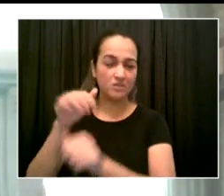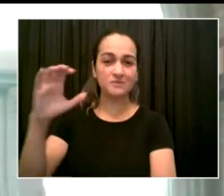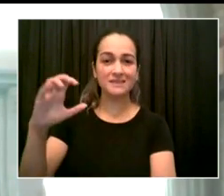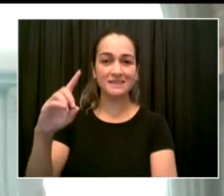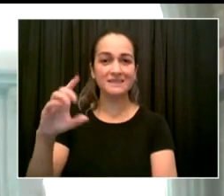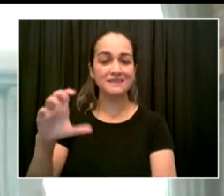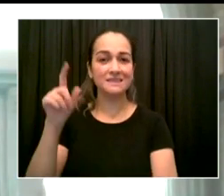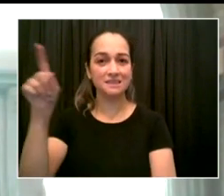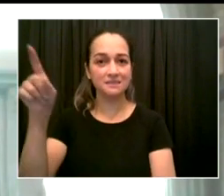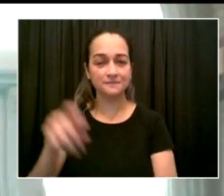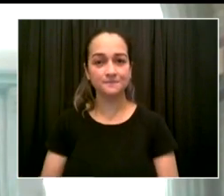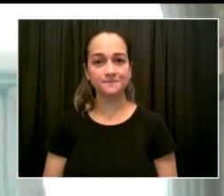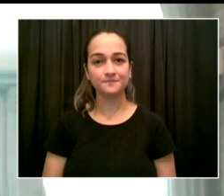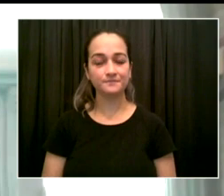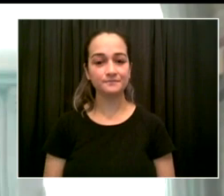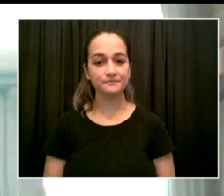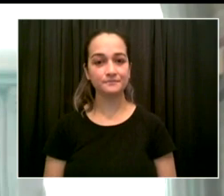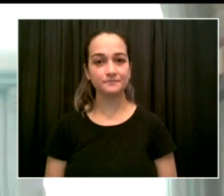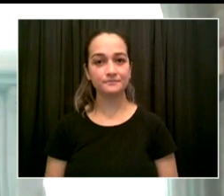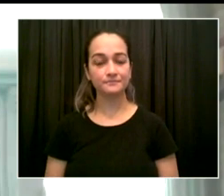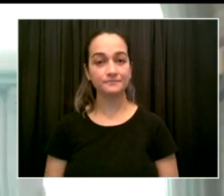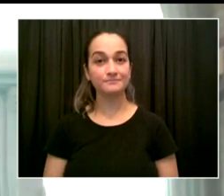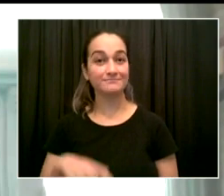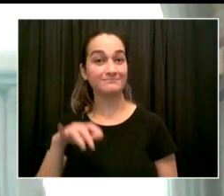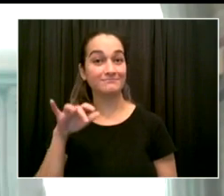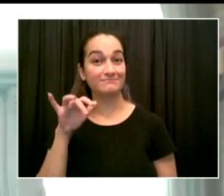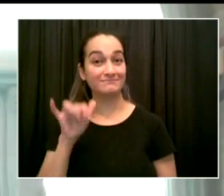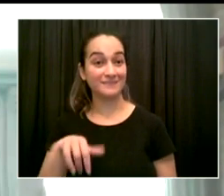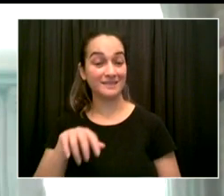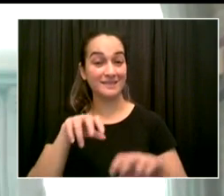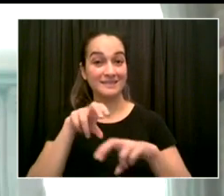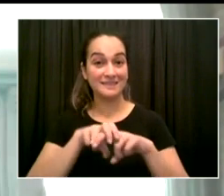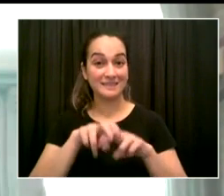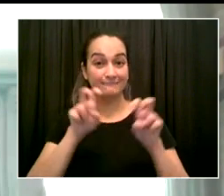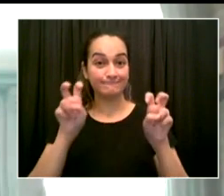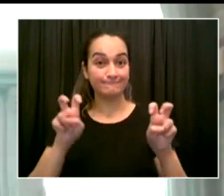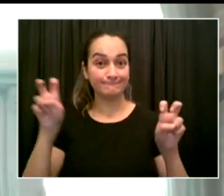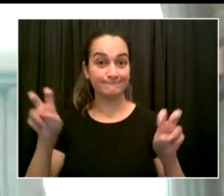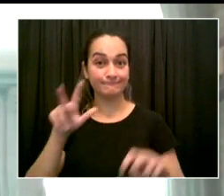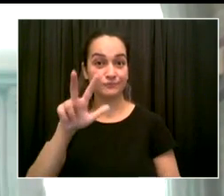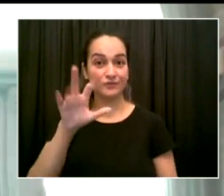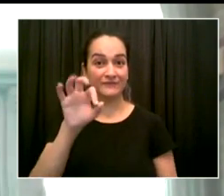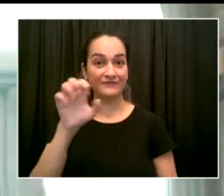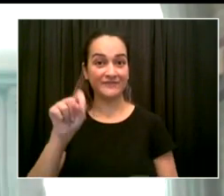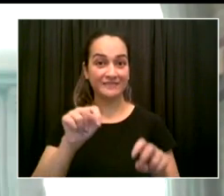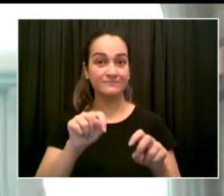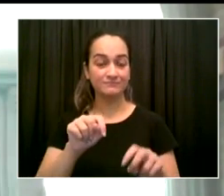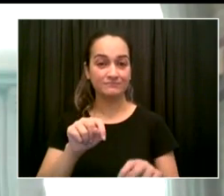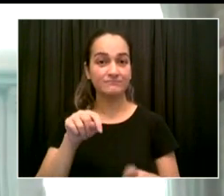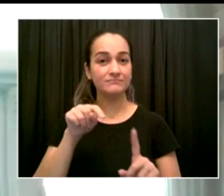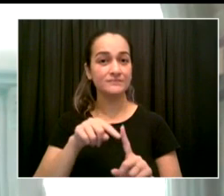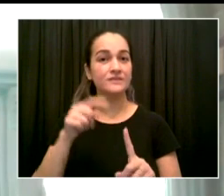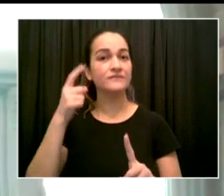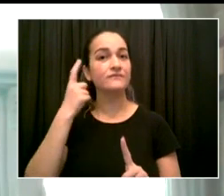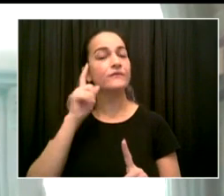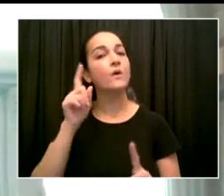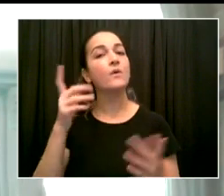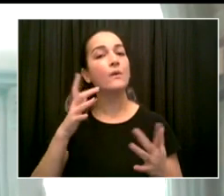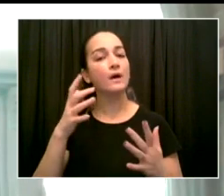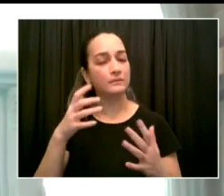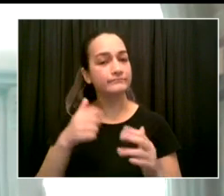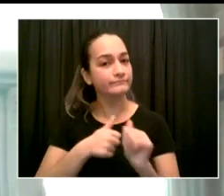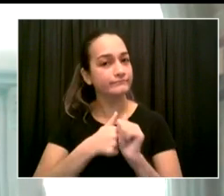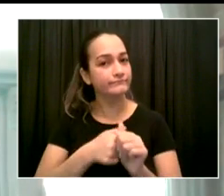-layered strategy, and additional safety is provided by vaccinations, masks, improved ventilation, a focus on